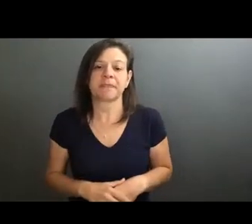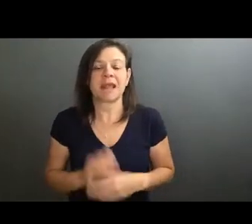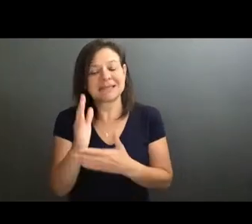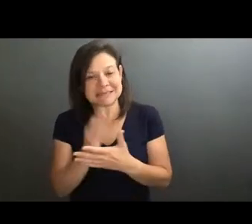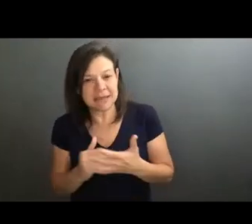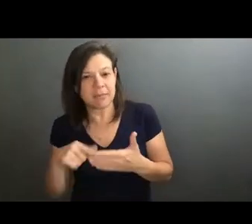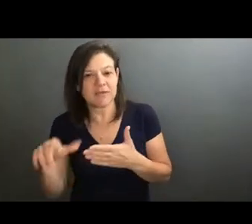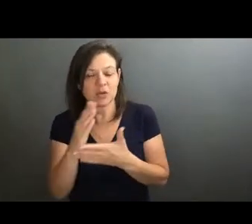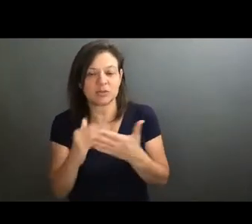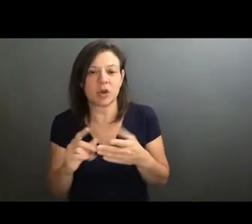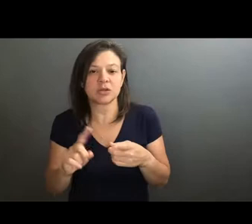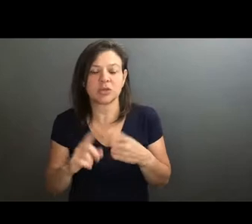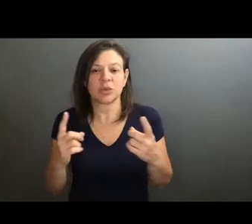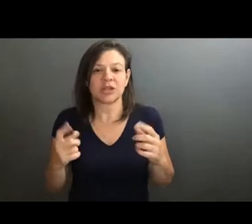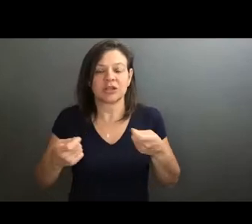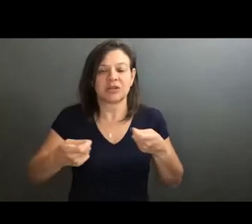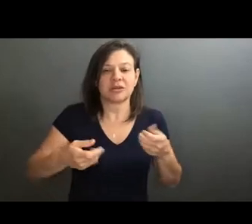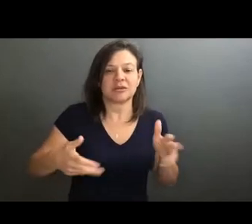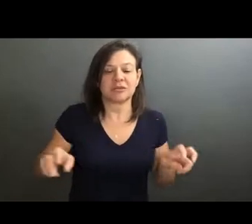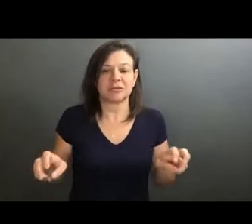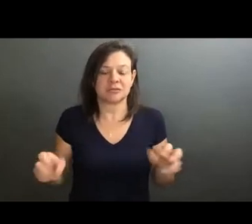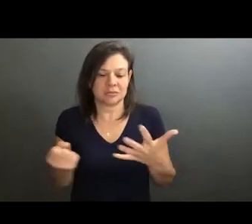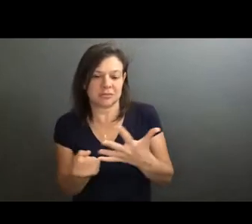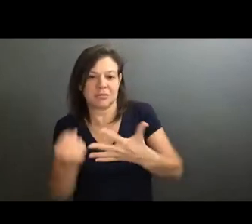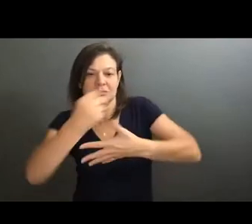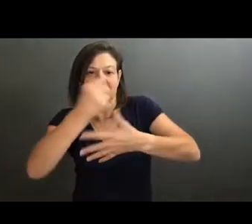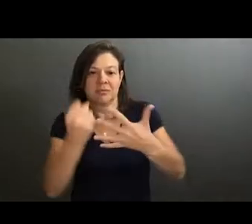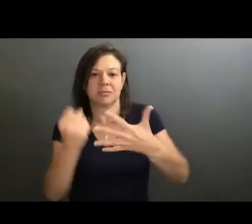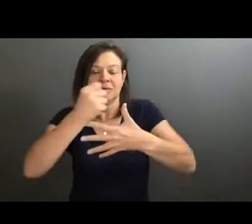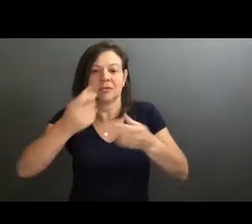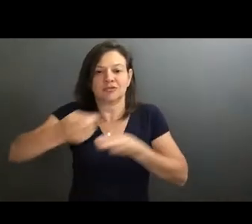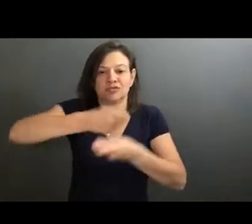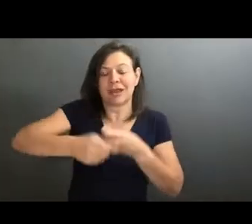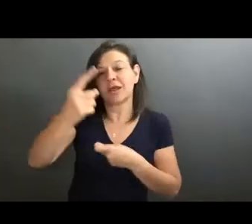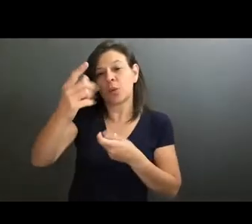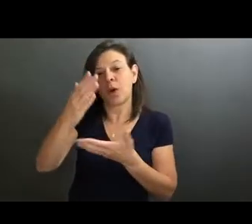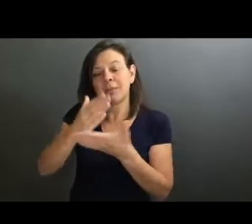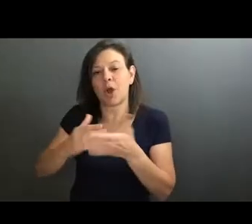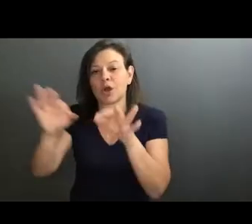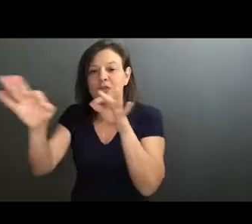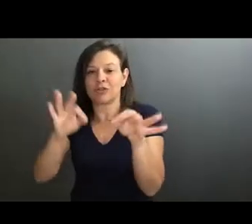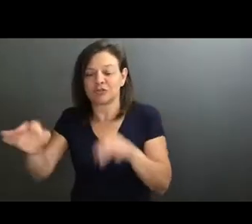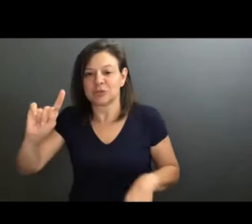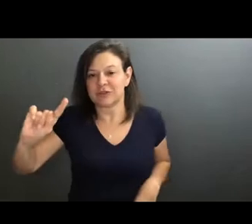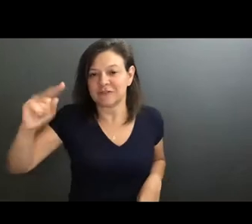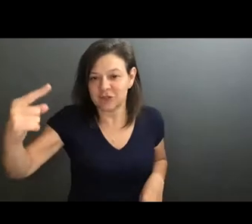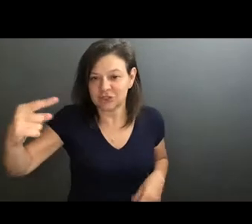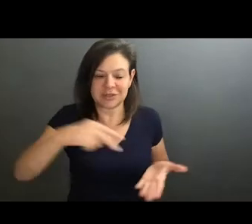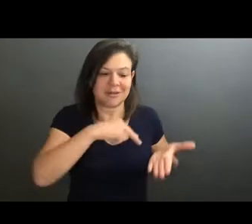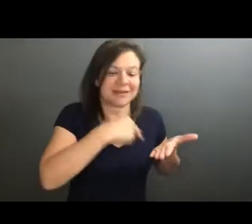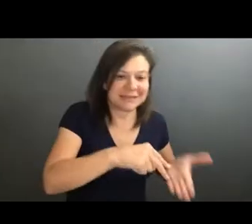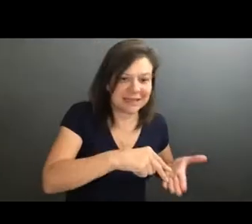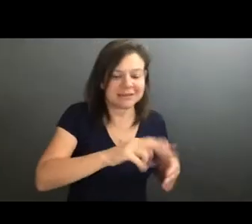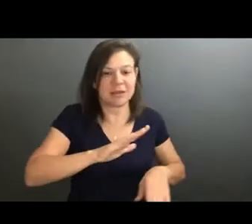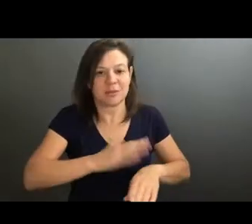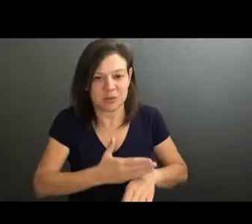the sections are we kind of traded the primacy of each discipline. So in one of the sections, the description came first and the dance and the music and